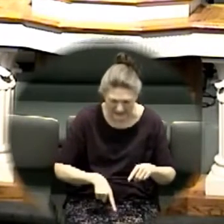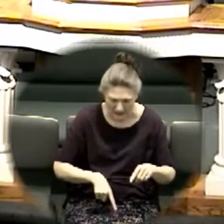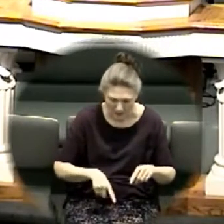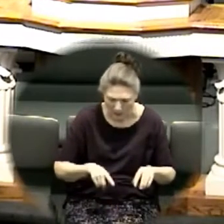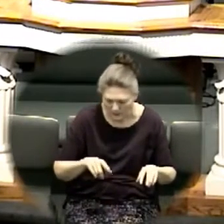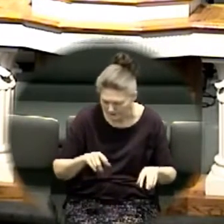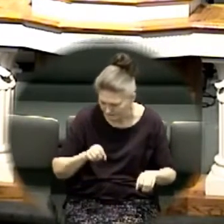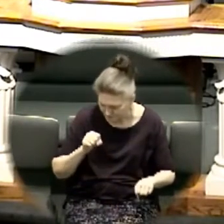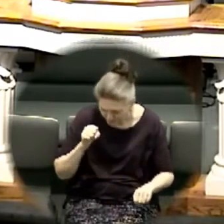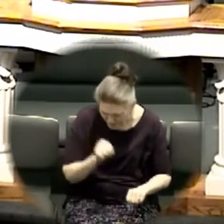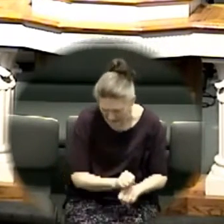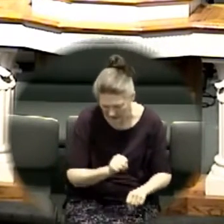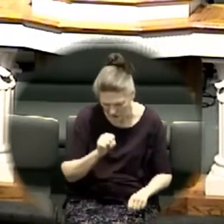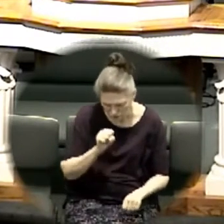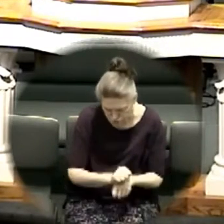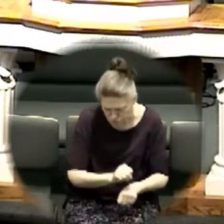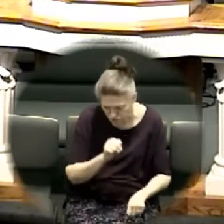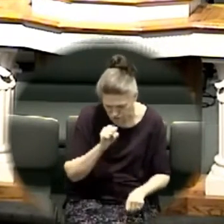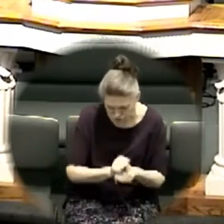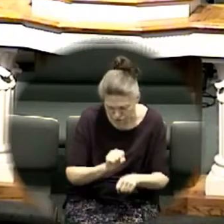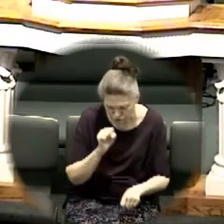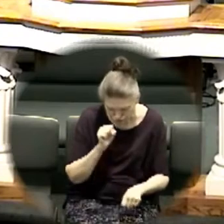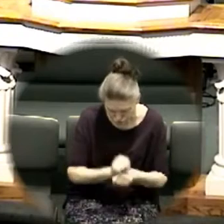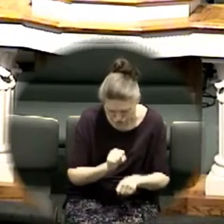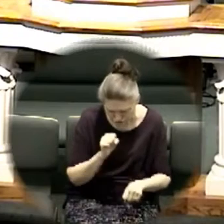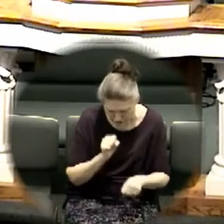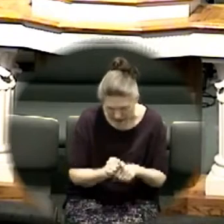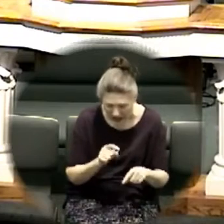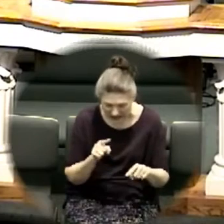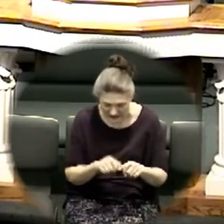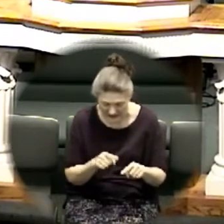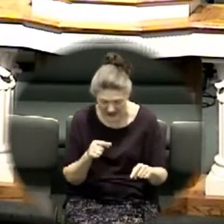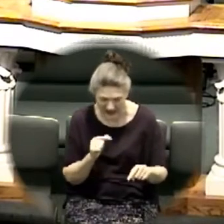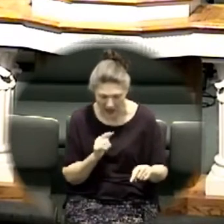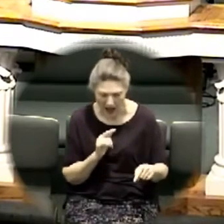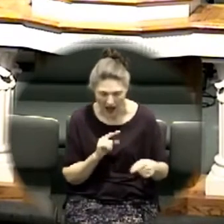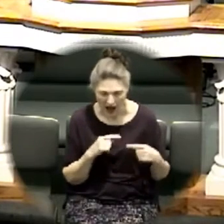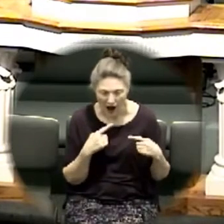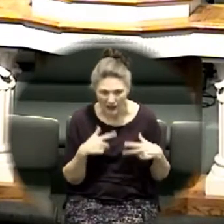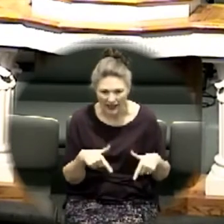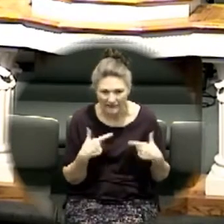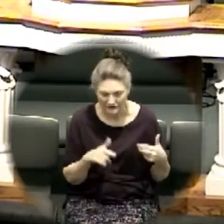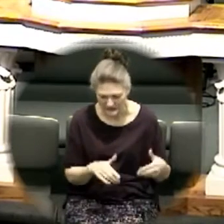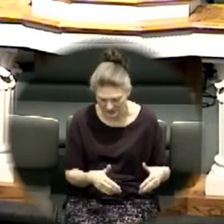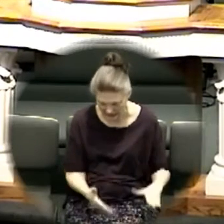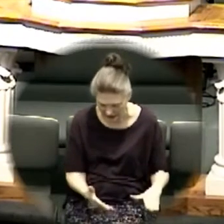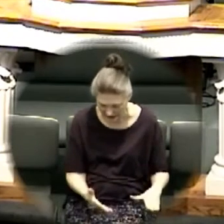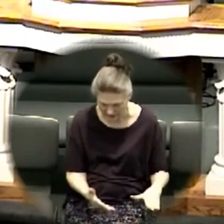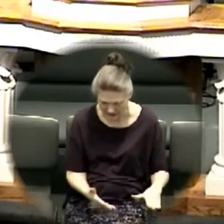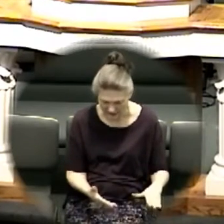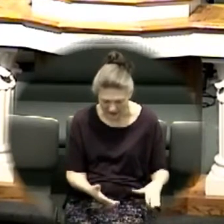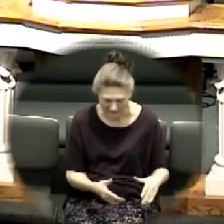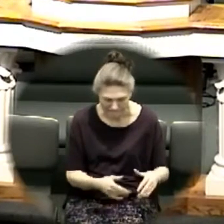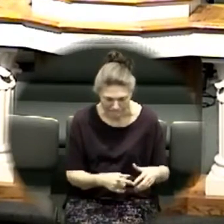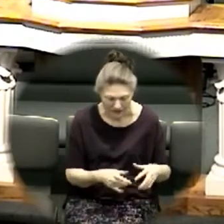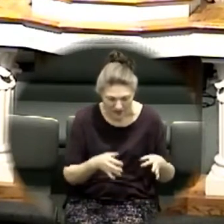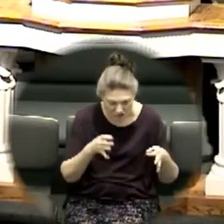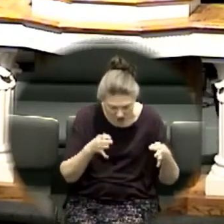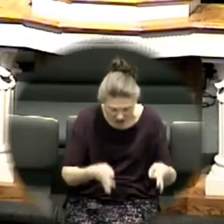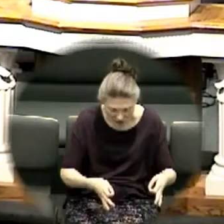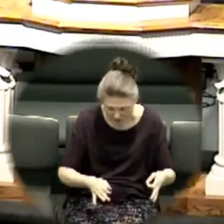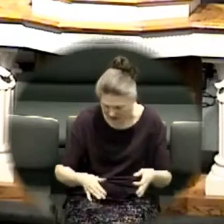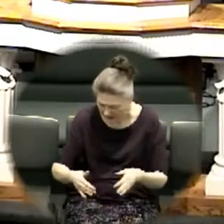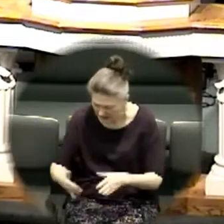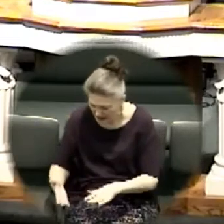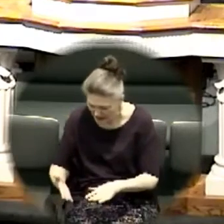dead in trespasses and sins I hope you hear what I'm talking about today there is a river Jordan it is judgment and death and it